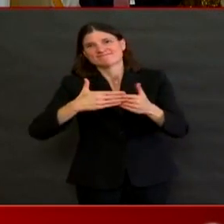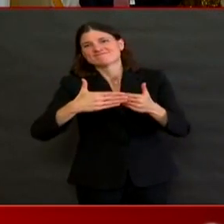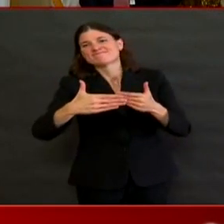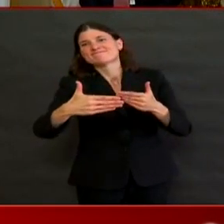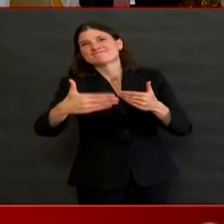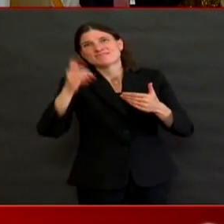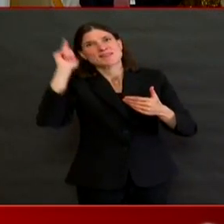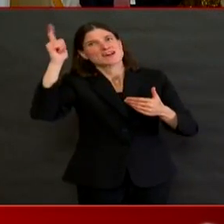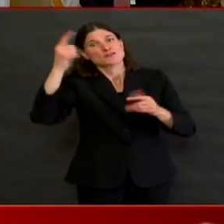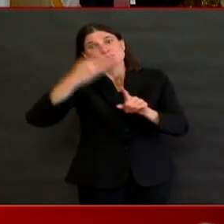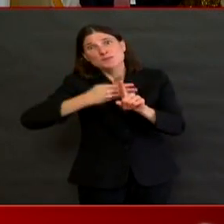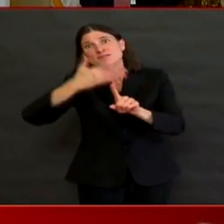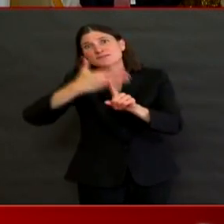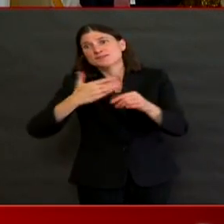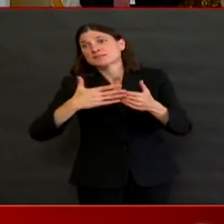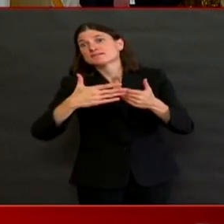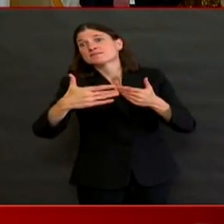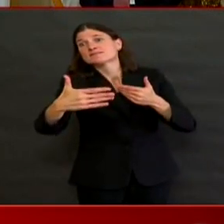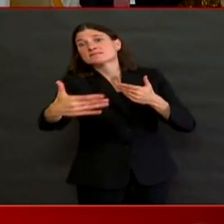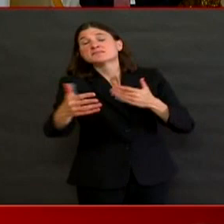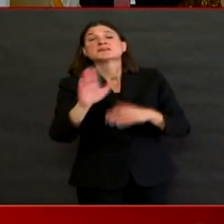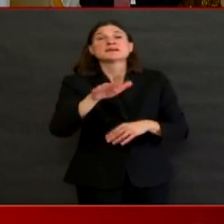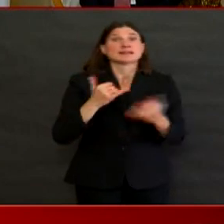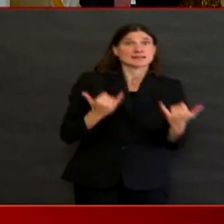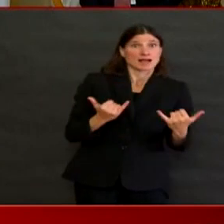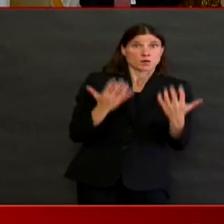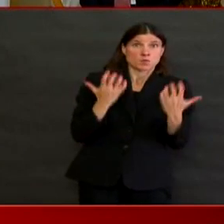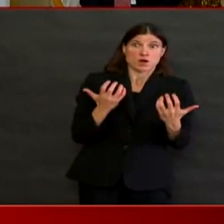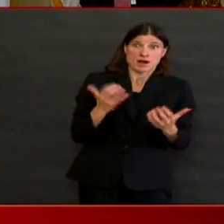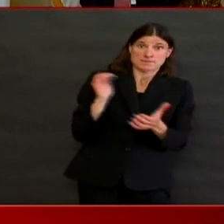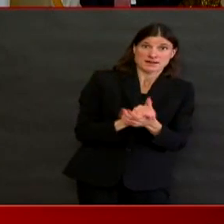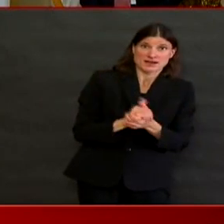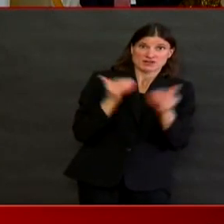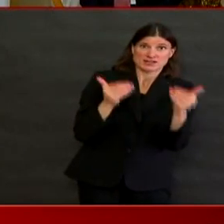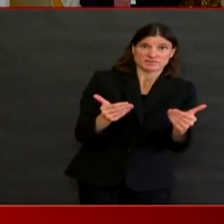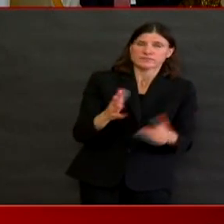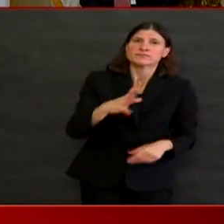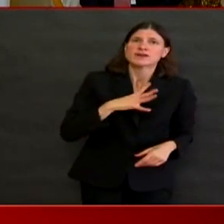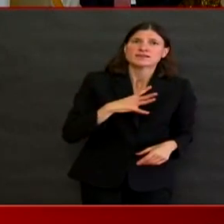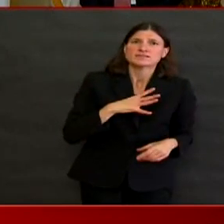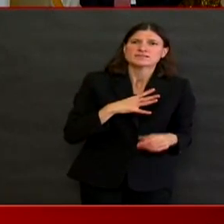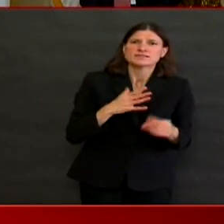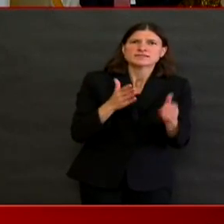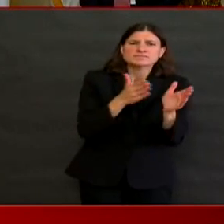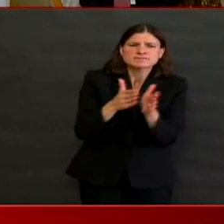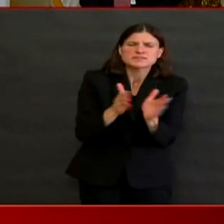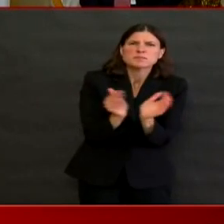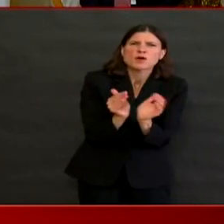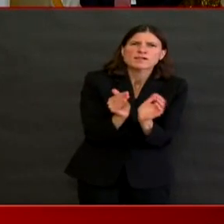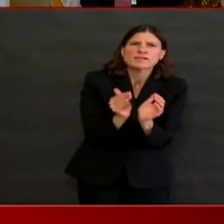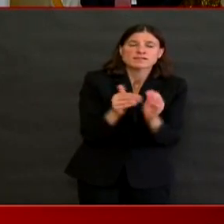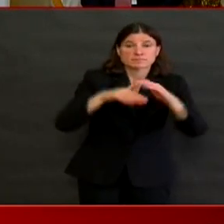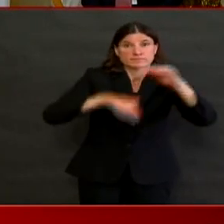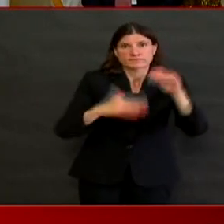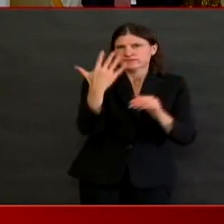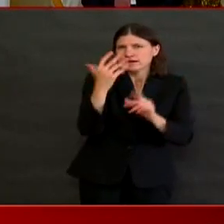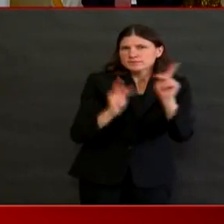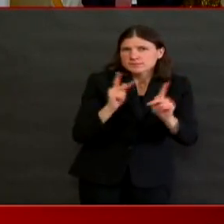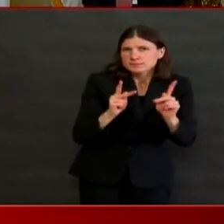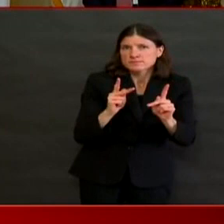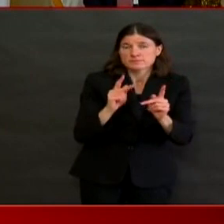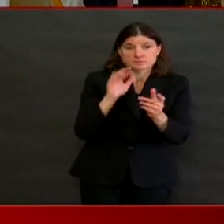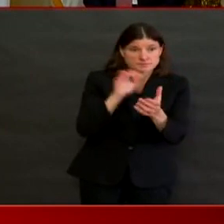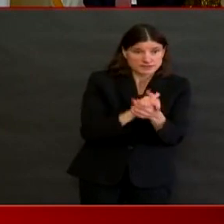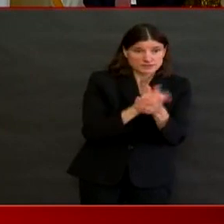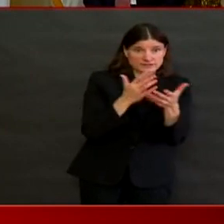married, keep it small now, and plan for the party, uh, much later in the year, or next year. Next